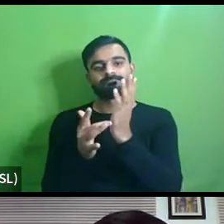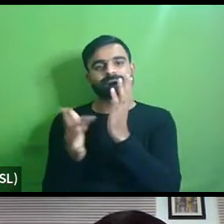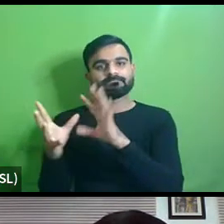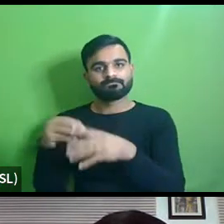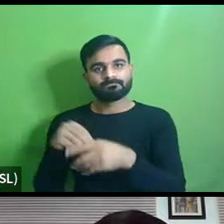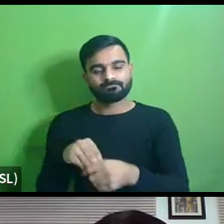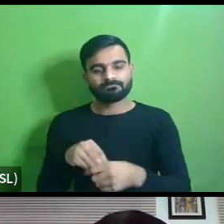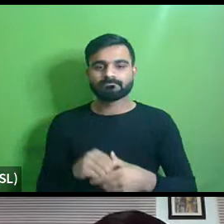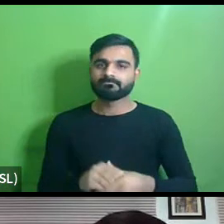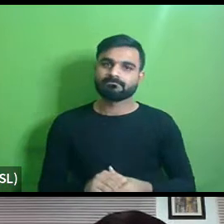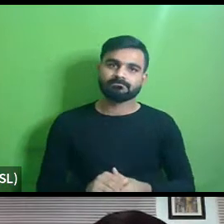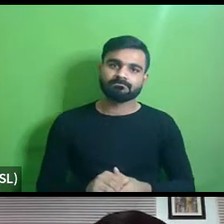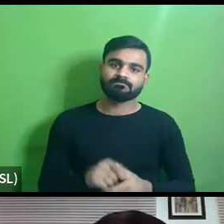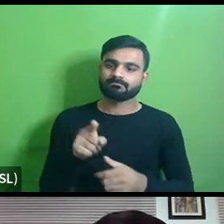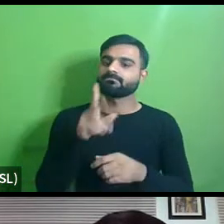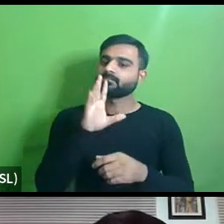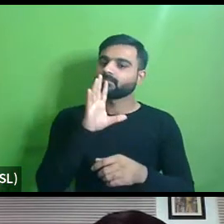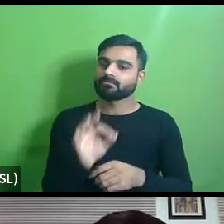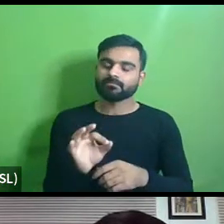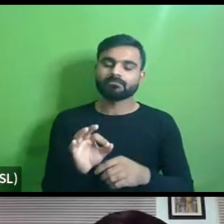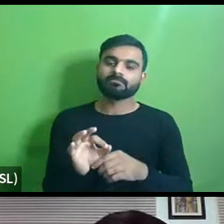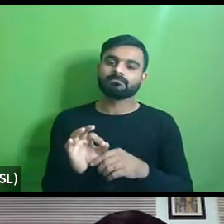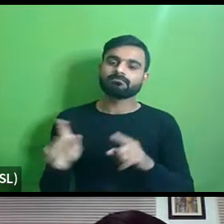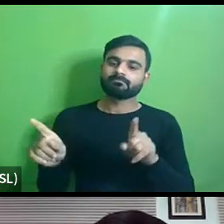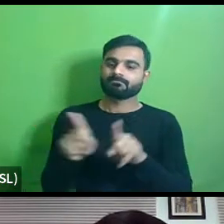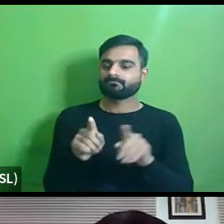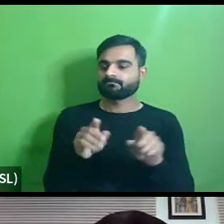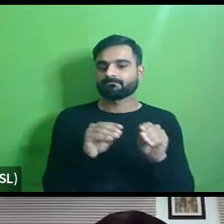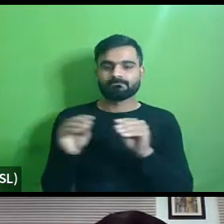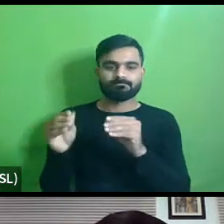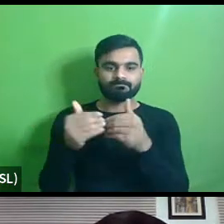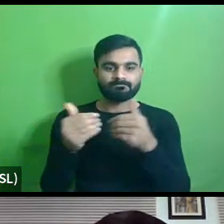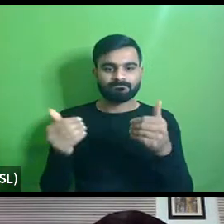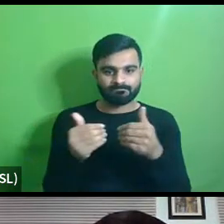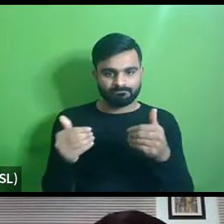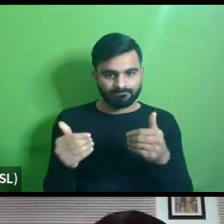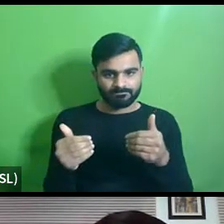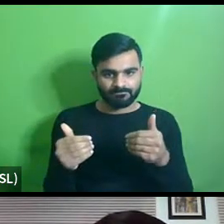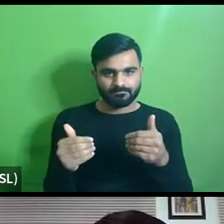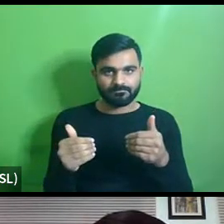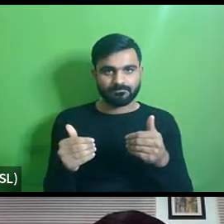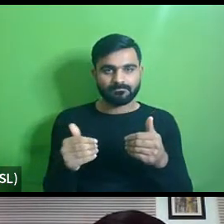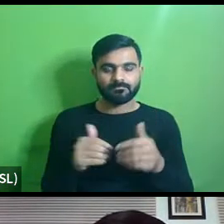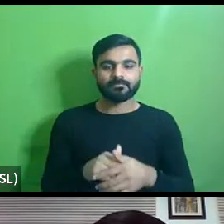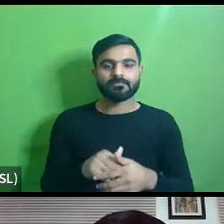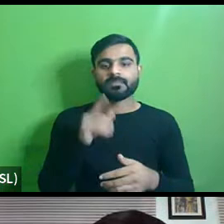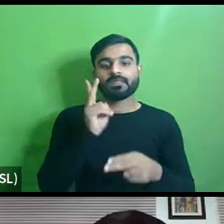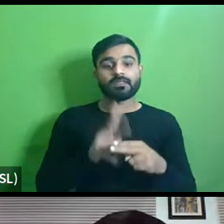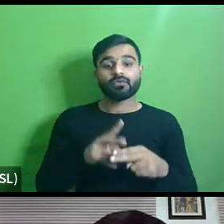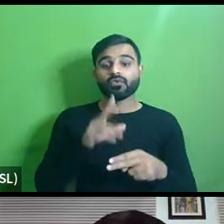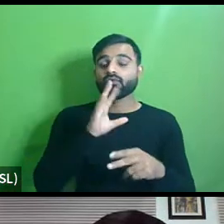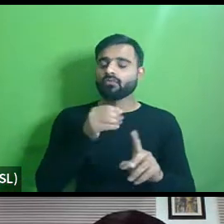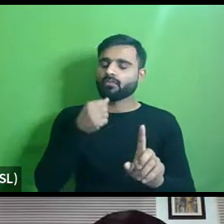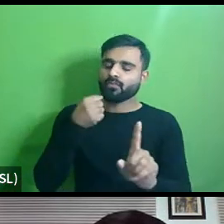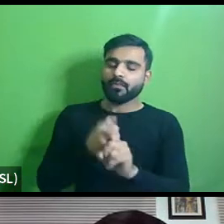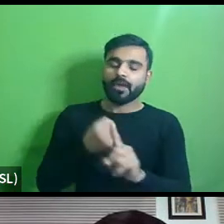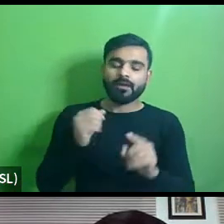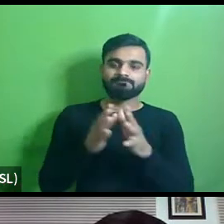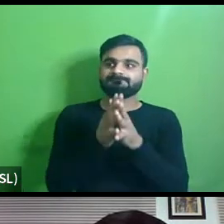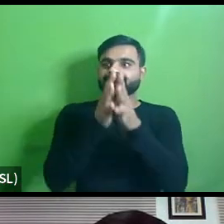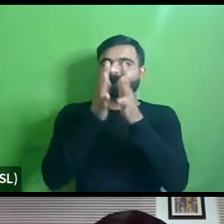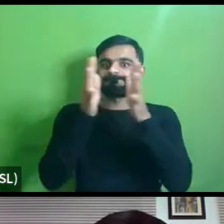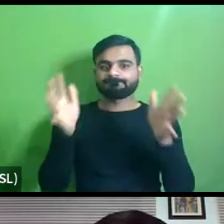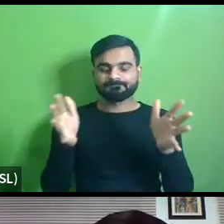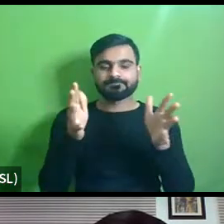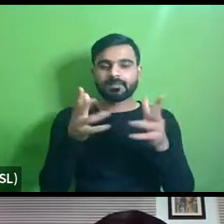uh there is definitely a paradigm shift but uh uh for this to be really effective on a large scale and to make